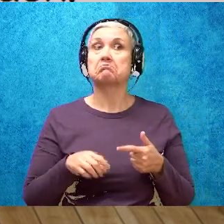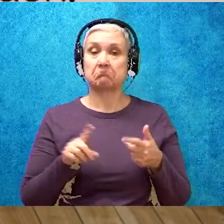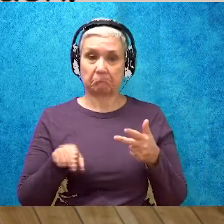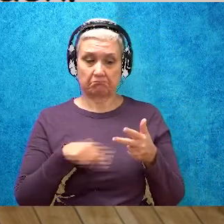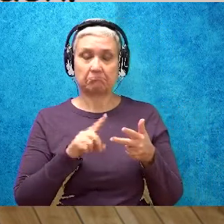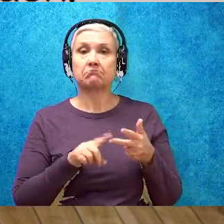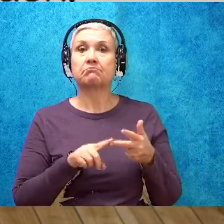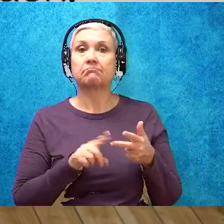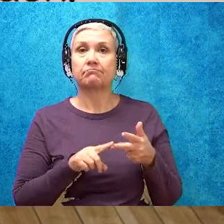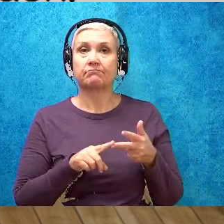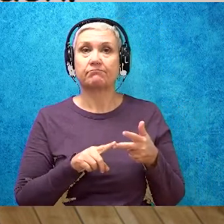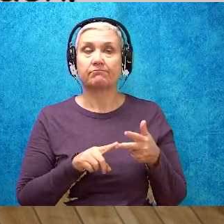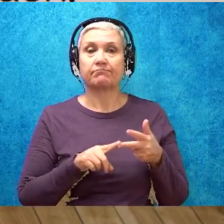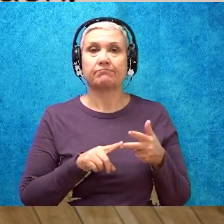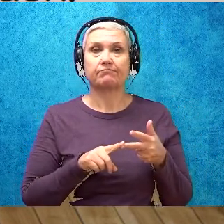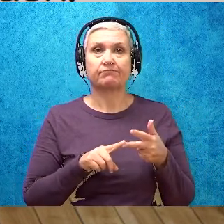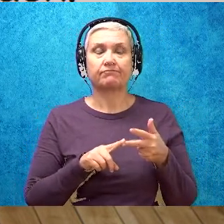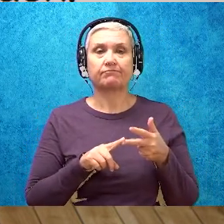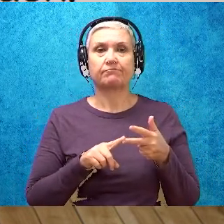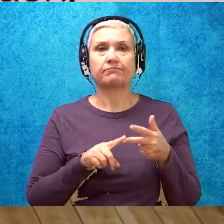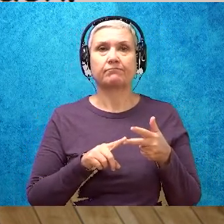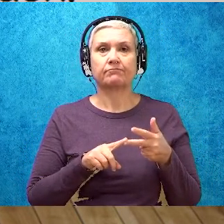Absolutely. Let's check our work.